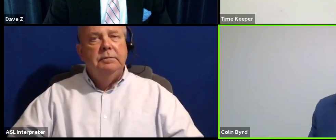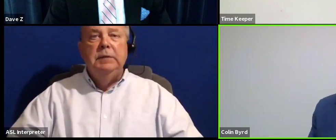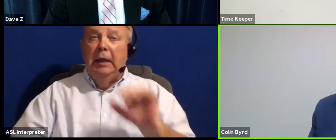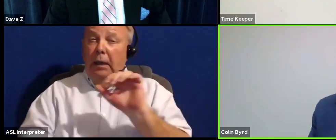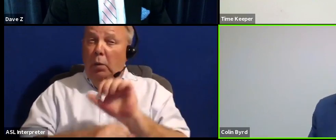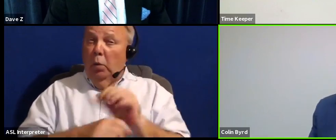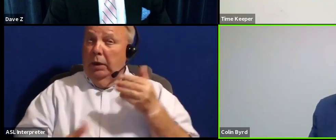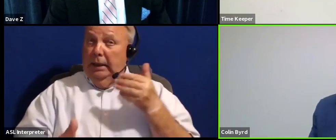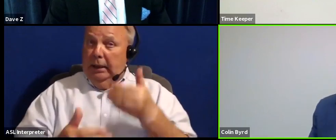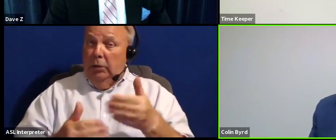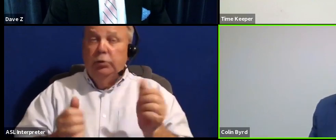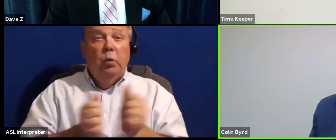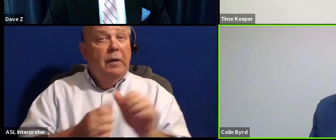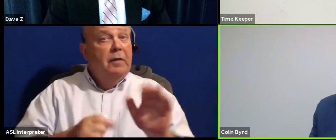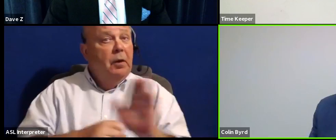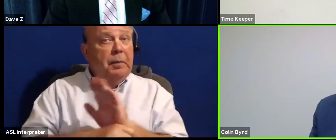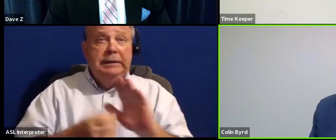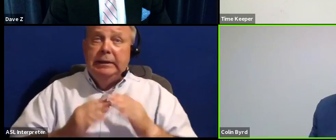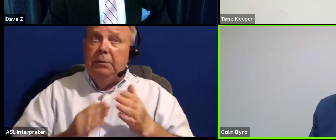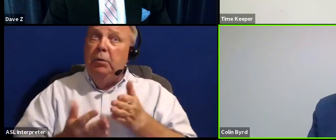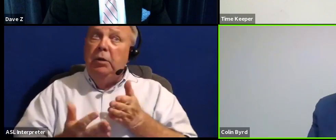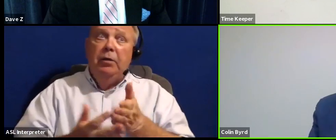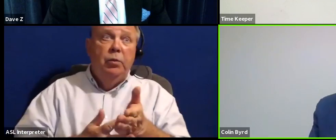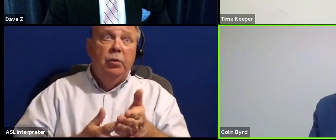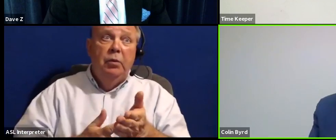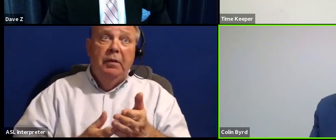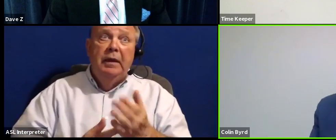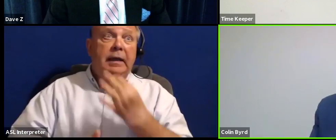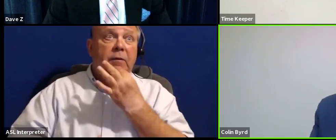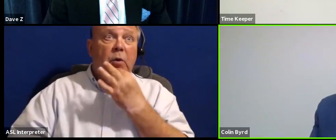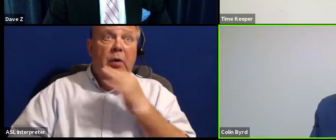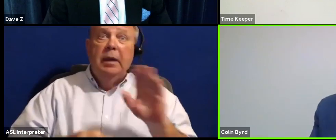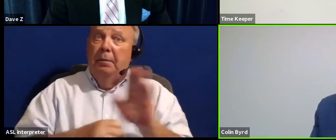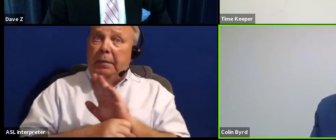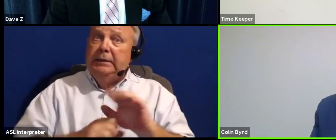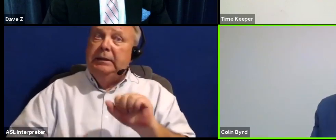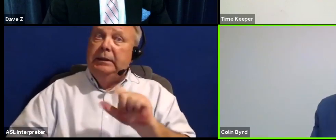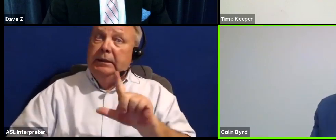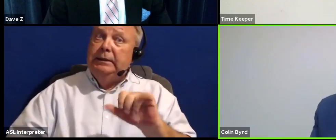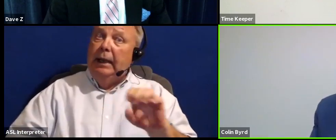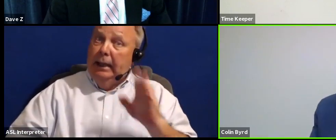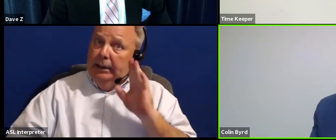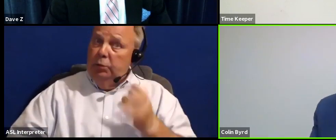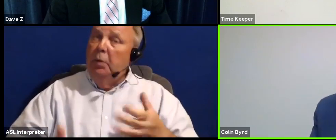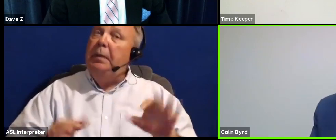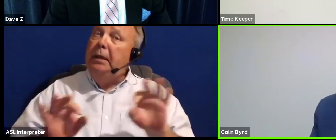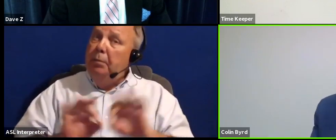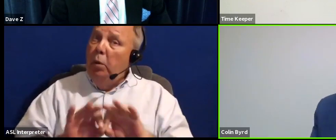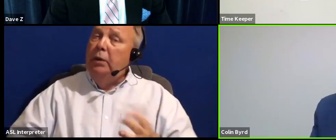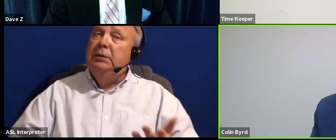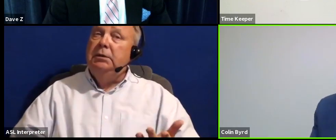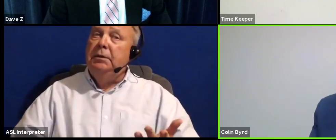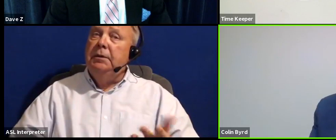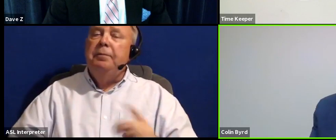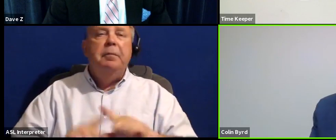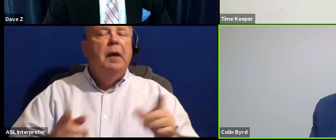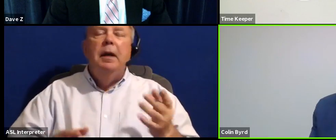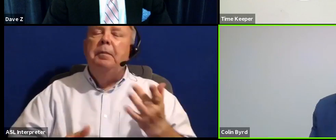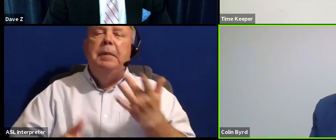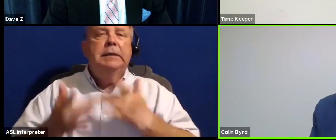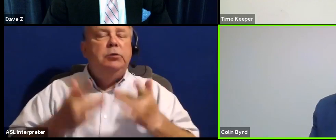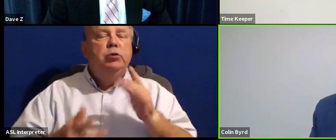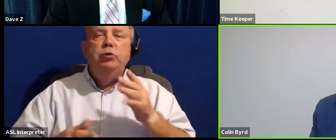closely with our business community through the forthcoming business alliance will be important. But short of that, again,